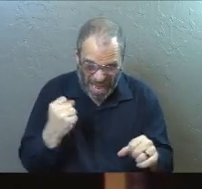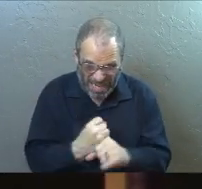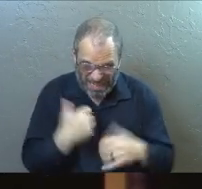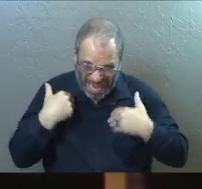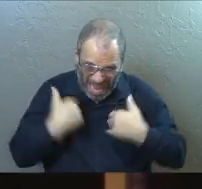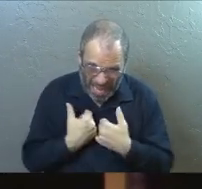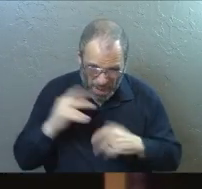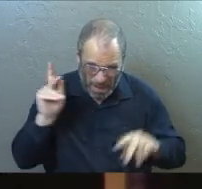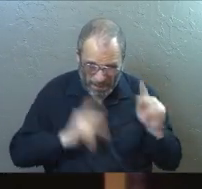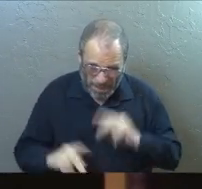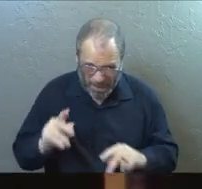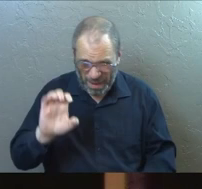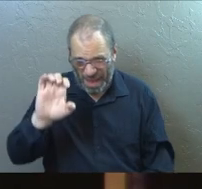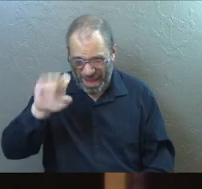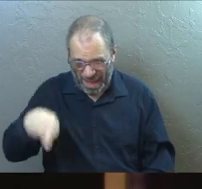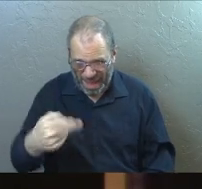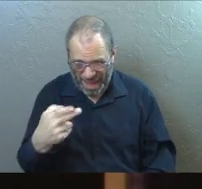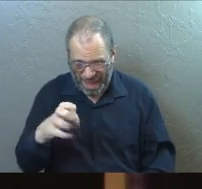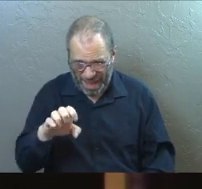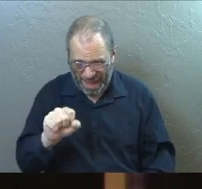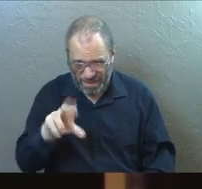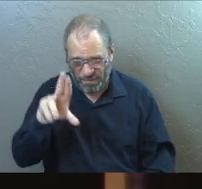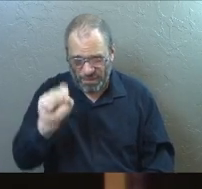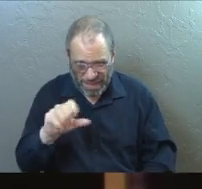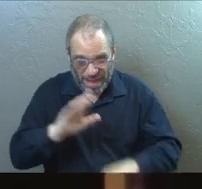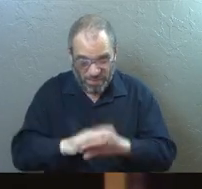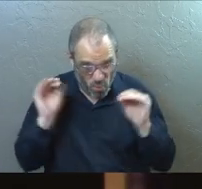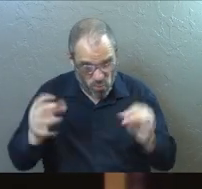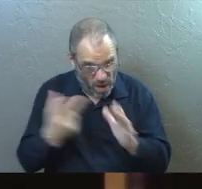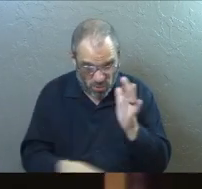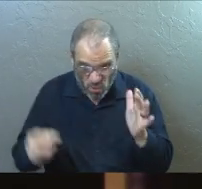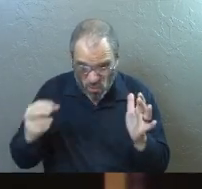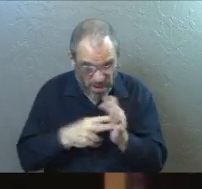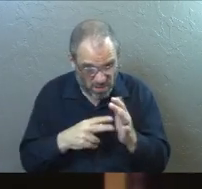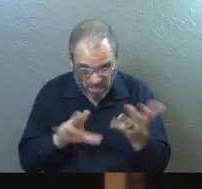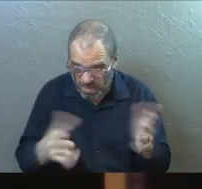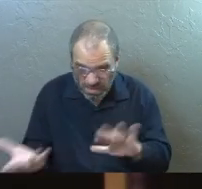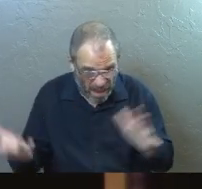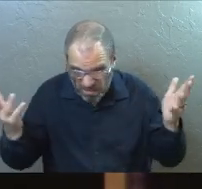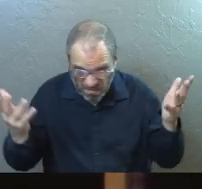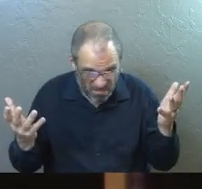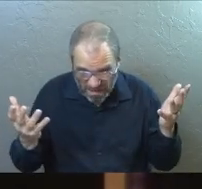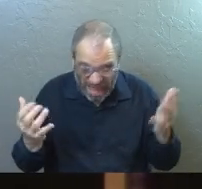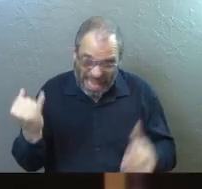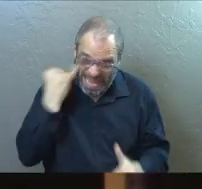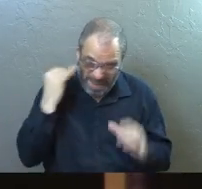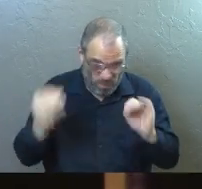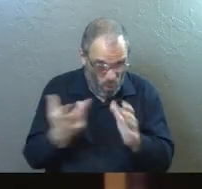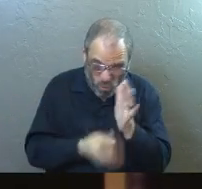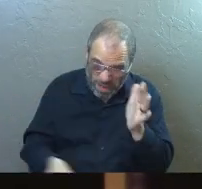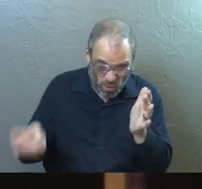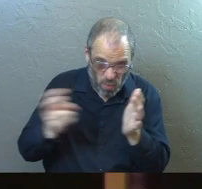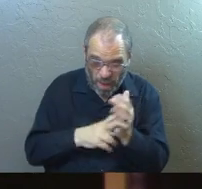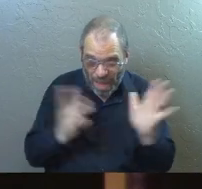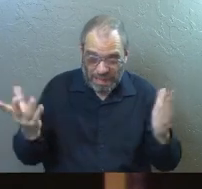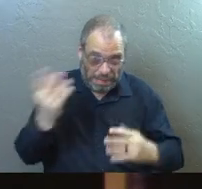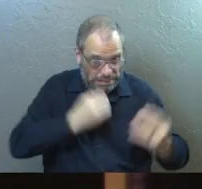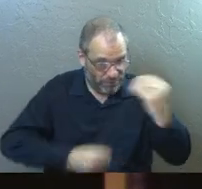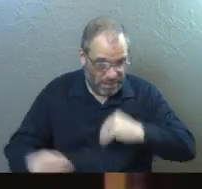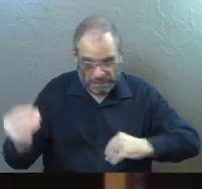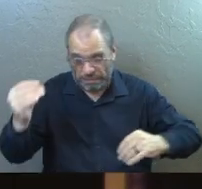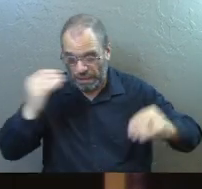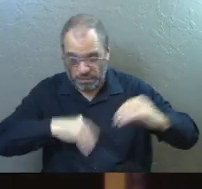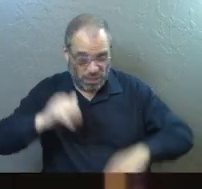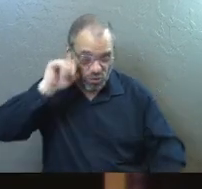beasts, those people of Ephesus, if there will be no resurrection from the dead? And if there's no resurrection, let's feast and